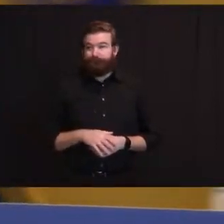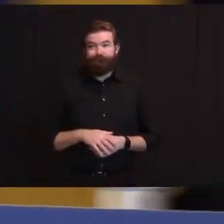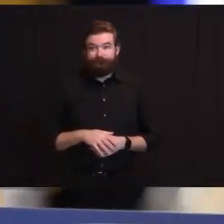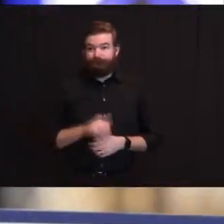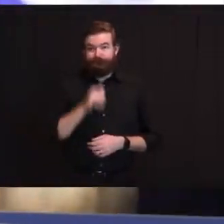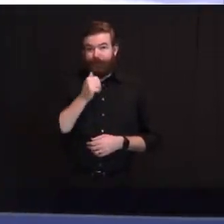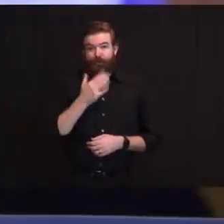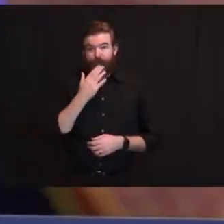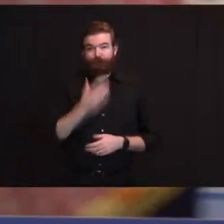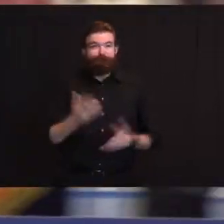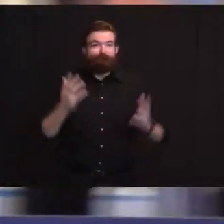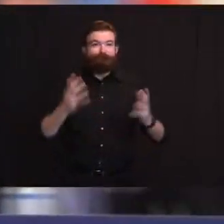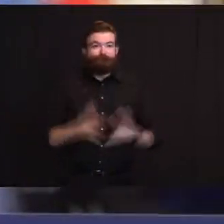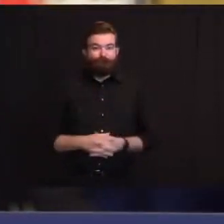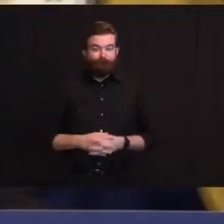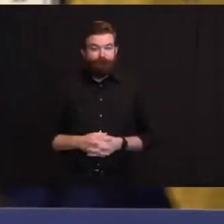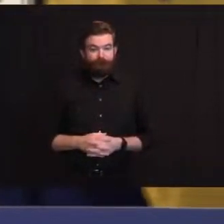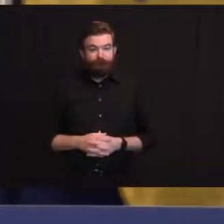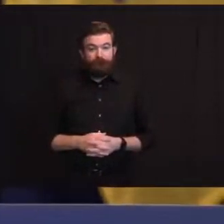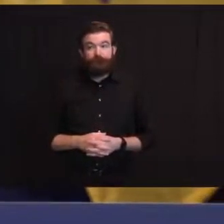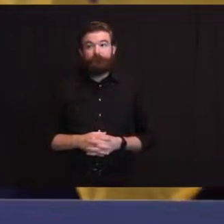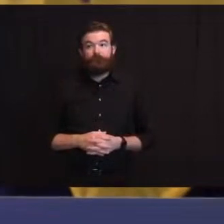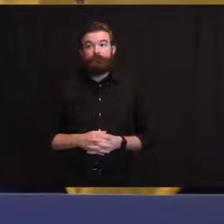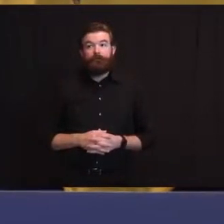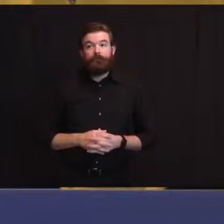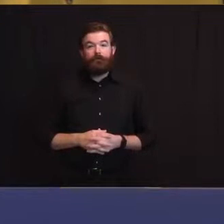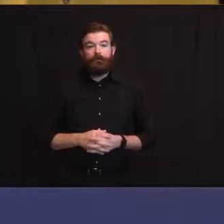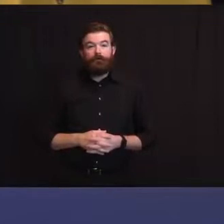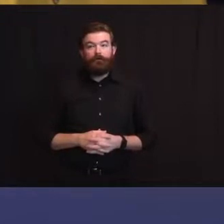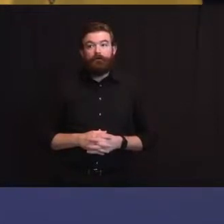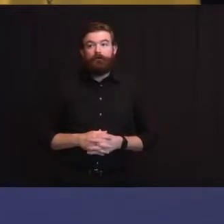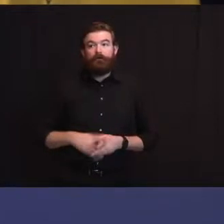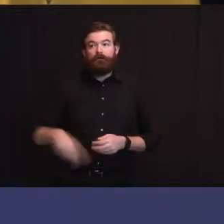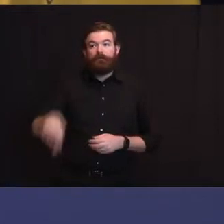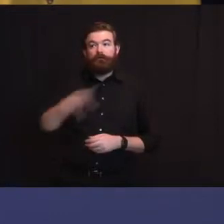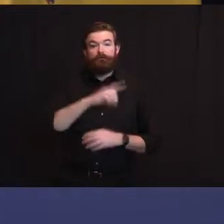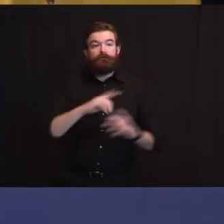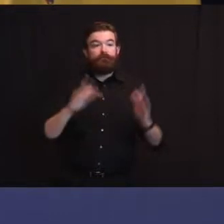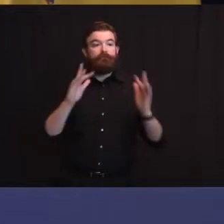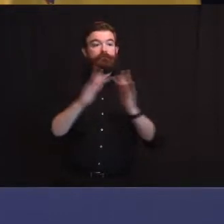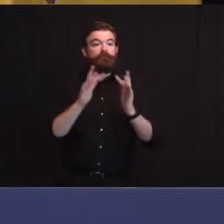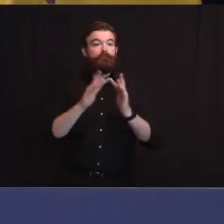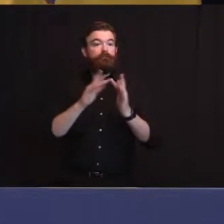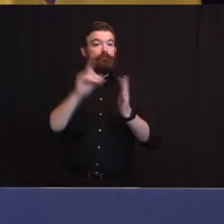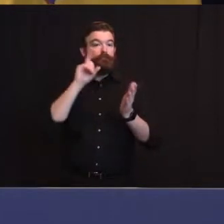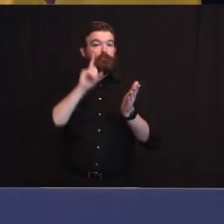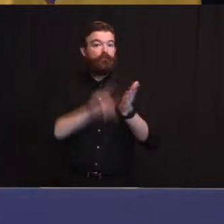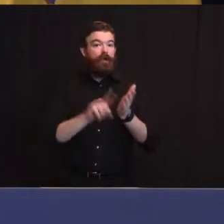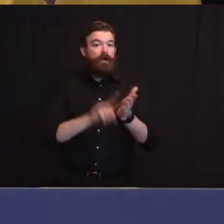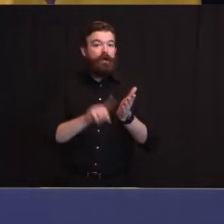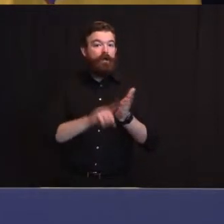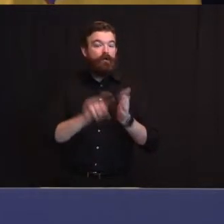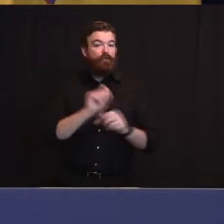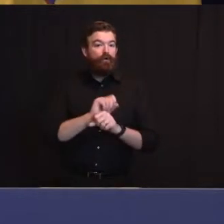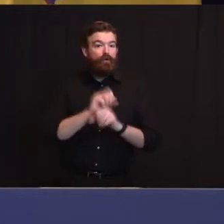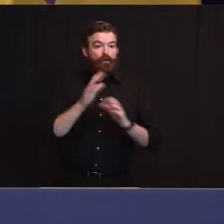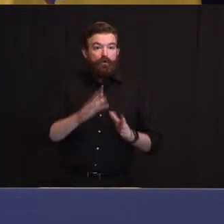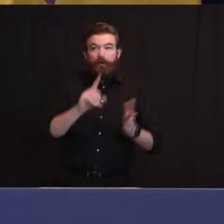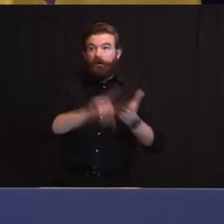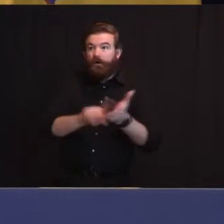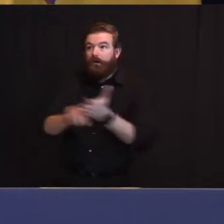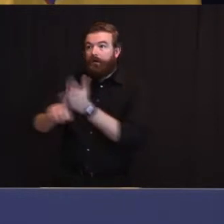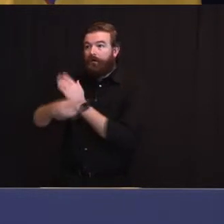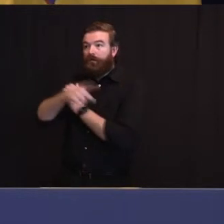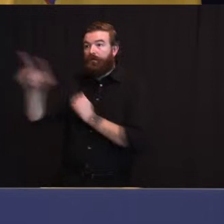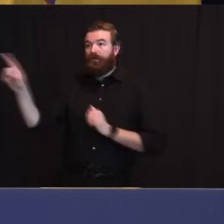now, how they are able to contact trace coming out of something like that, that's going to be hard, would think, Judy, right? It's going to be very hard, to be honest with